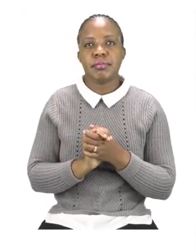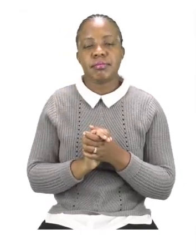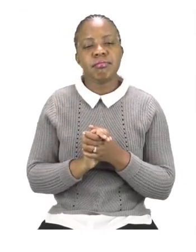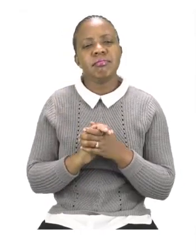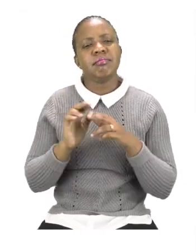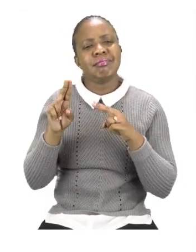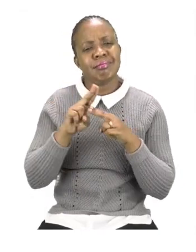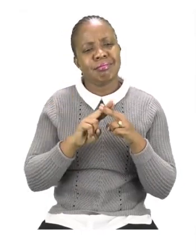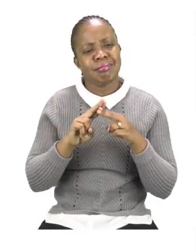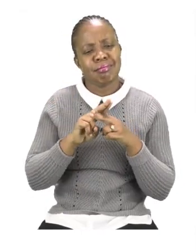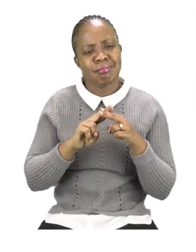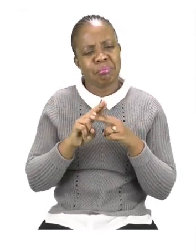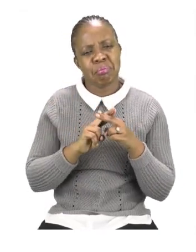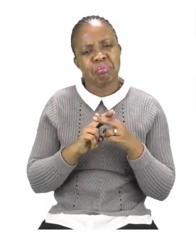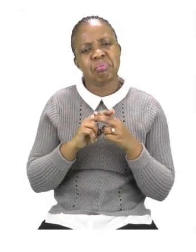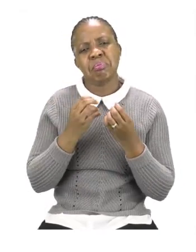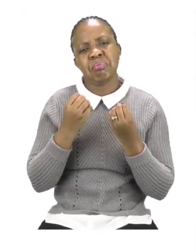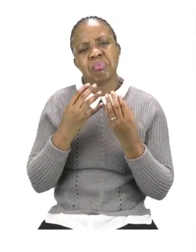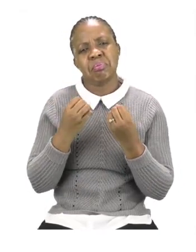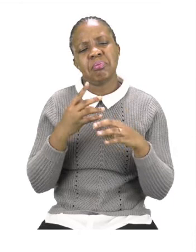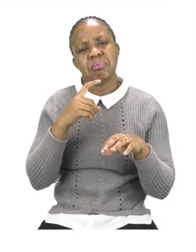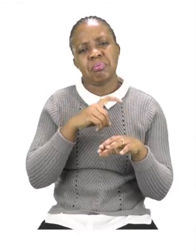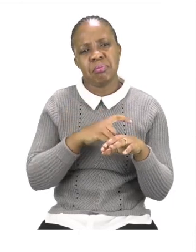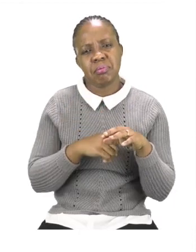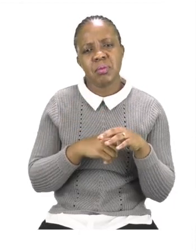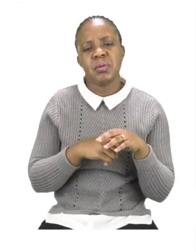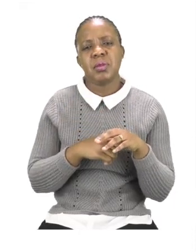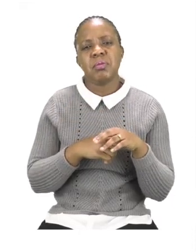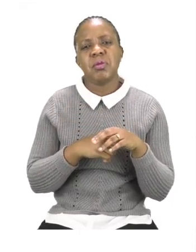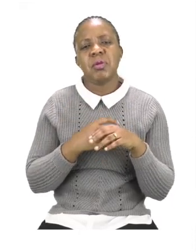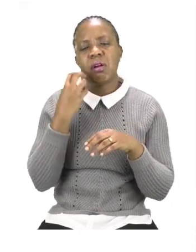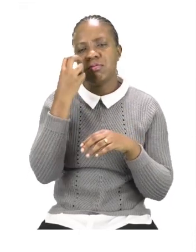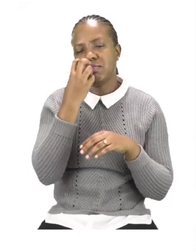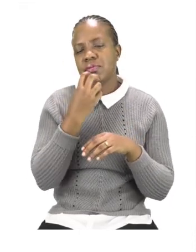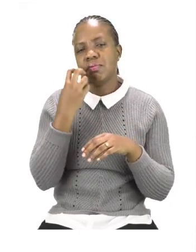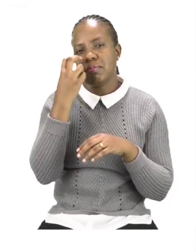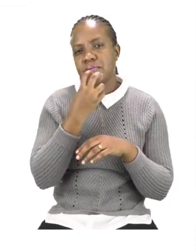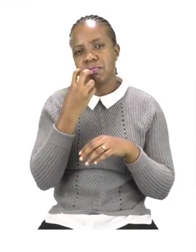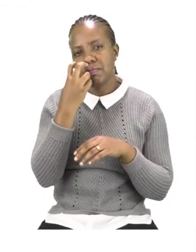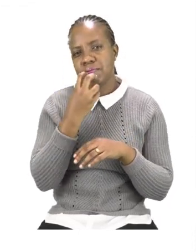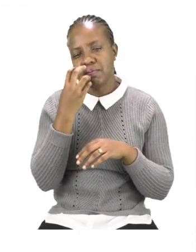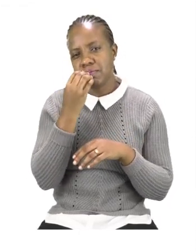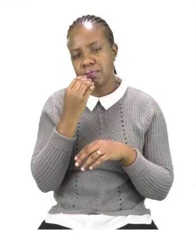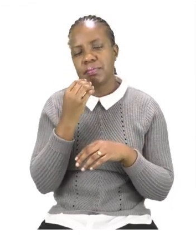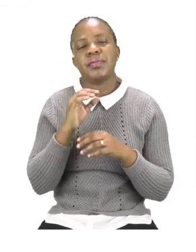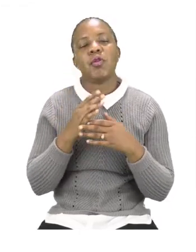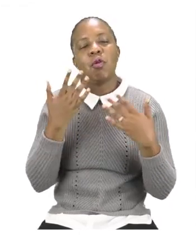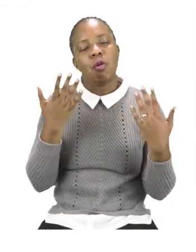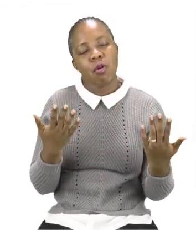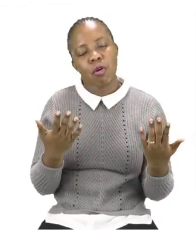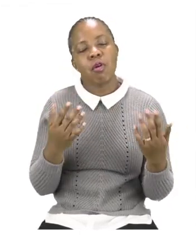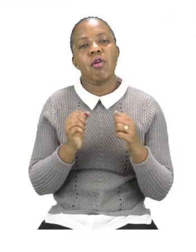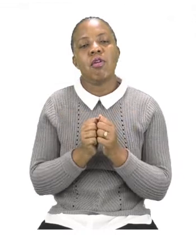when we are speaking or reading or making sentences. So our